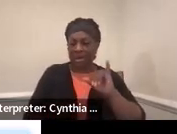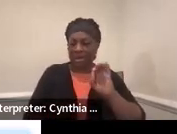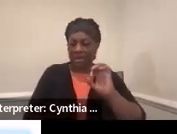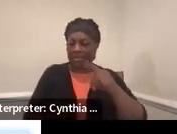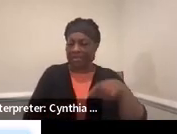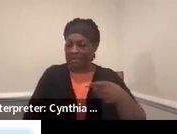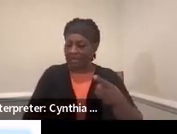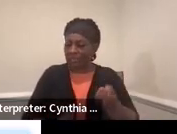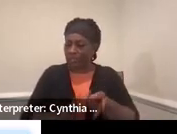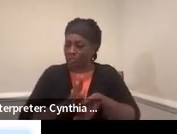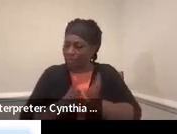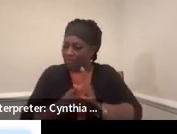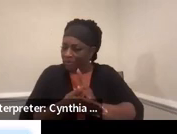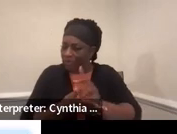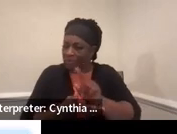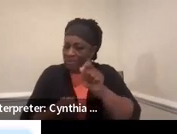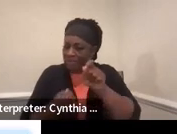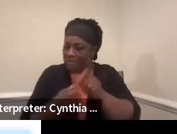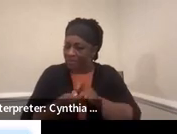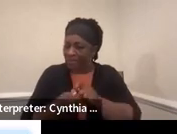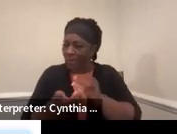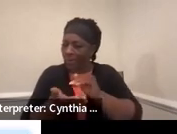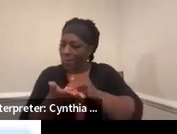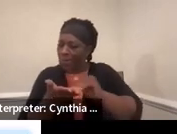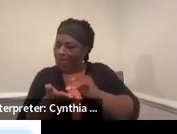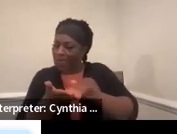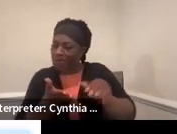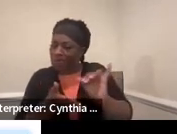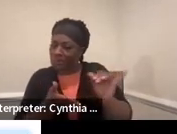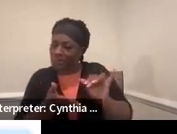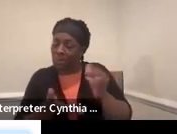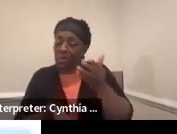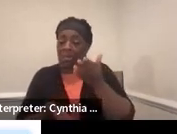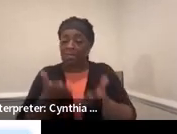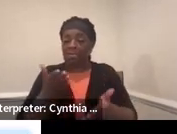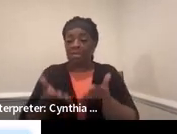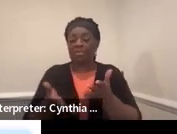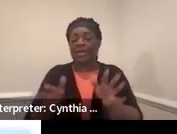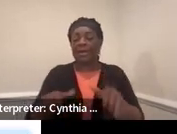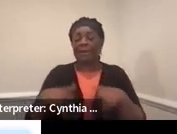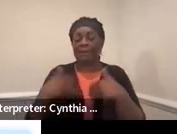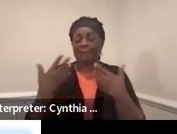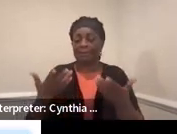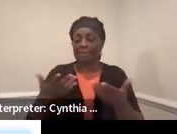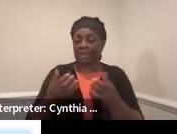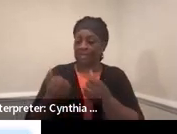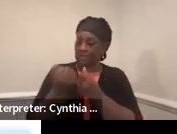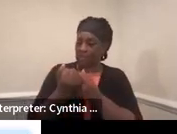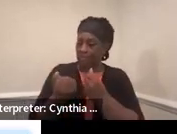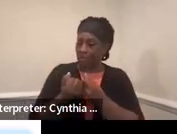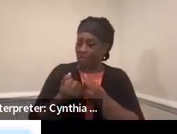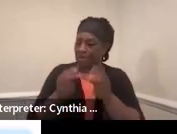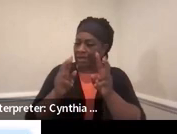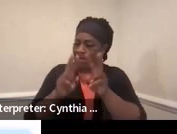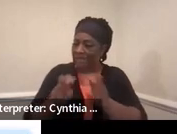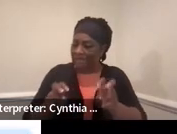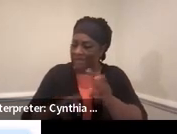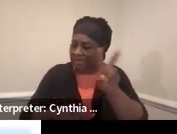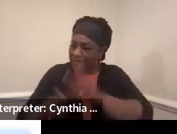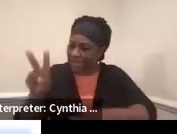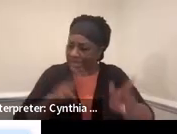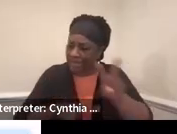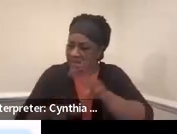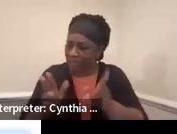particular waivers that might be supporting assessments that is going to be